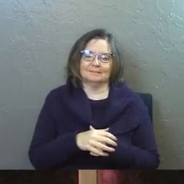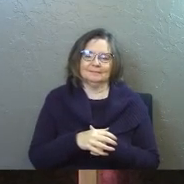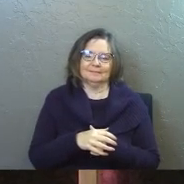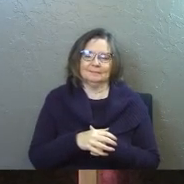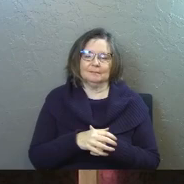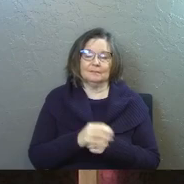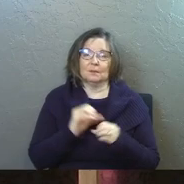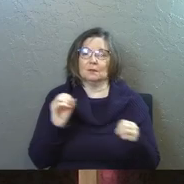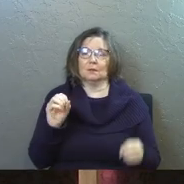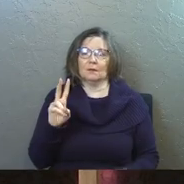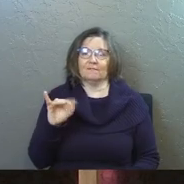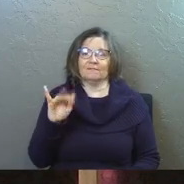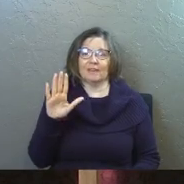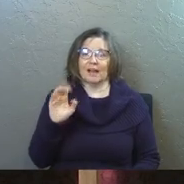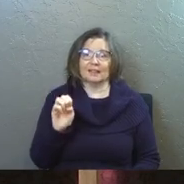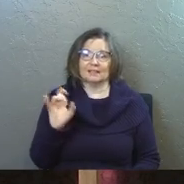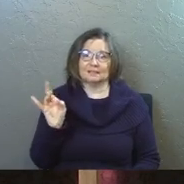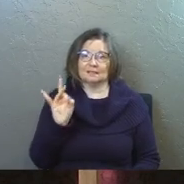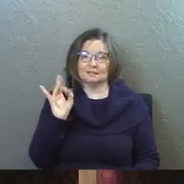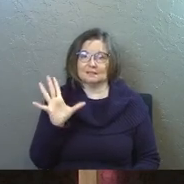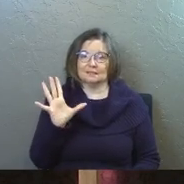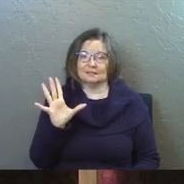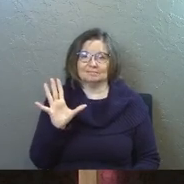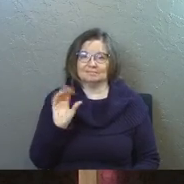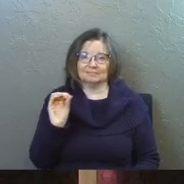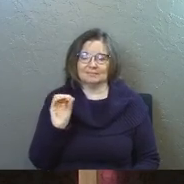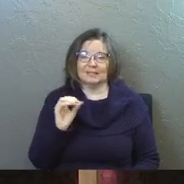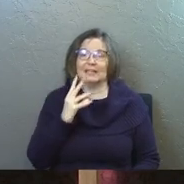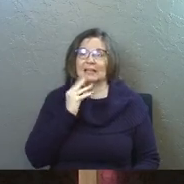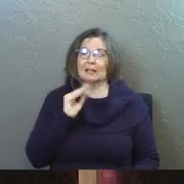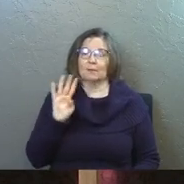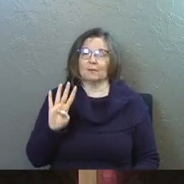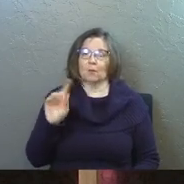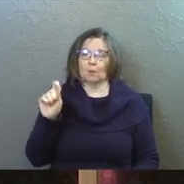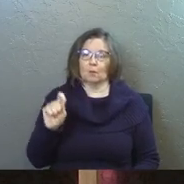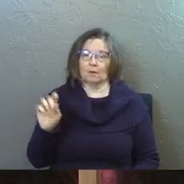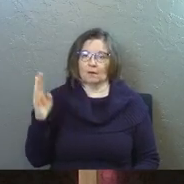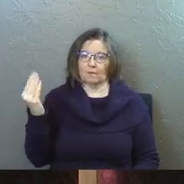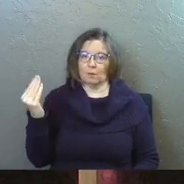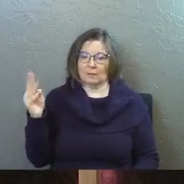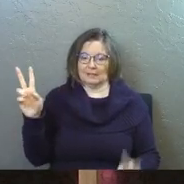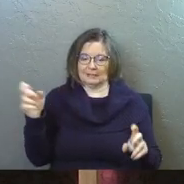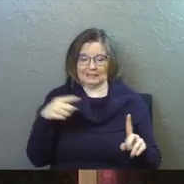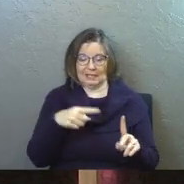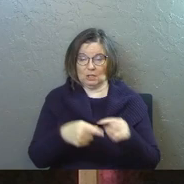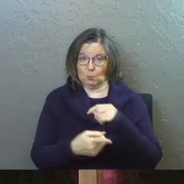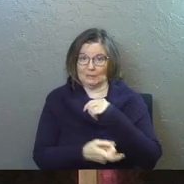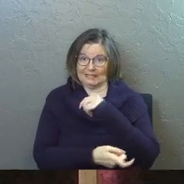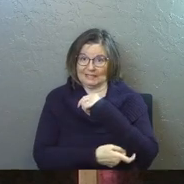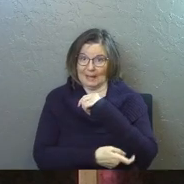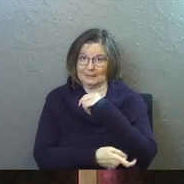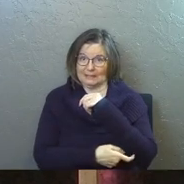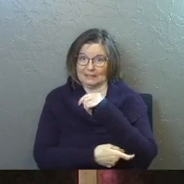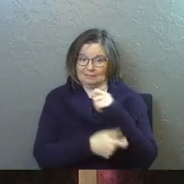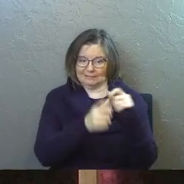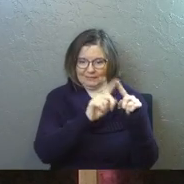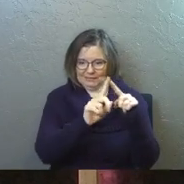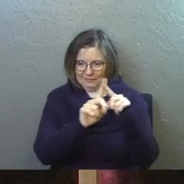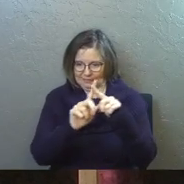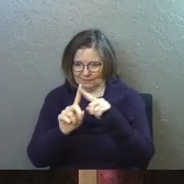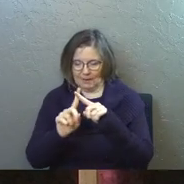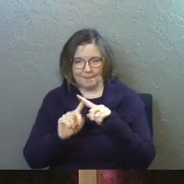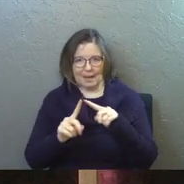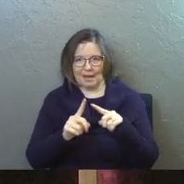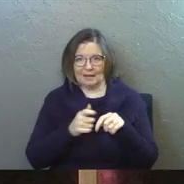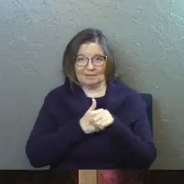No violence, no deceit ever found in his mouth. Hebrews 4.14 says that he was tempted in every way that we are, but he